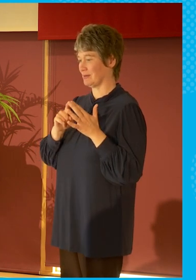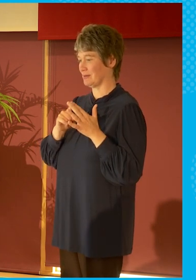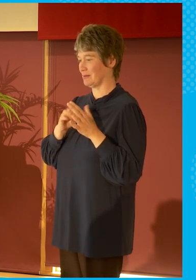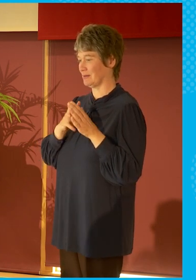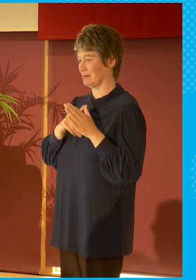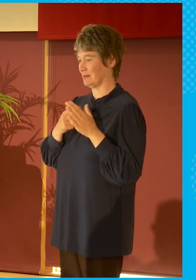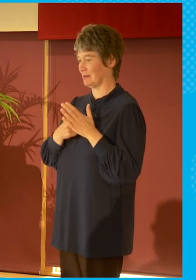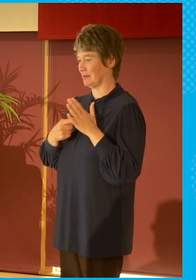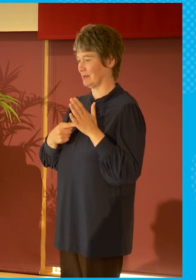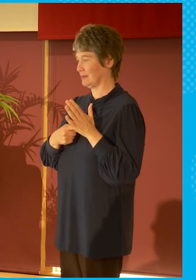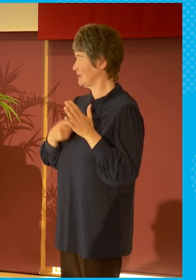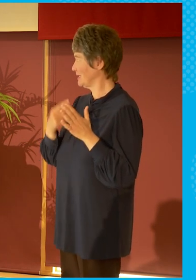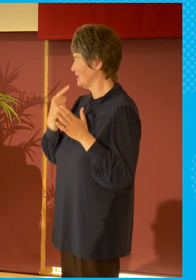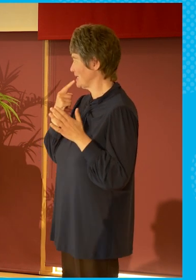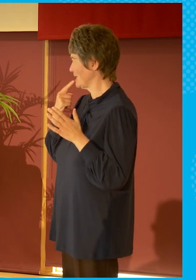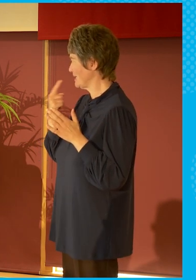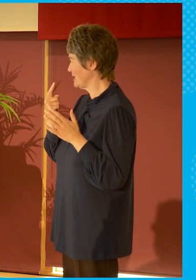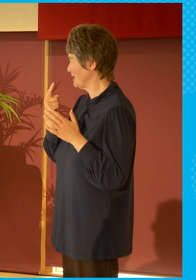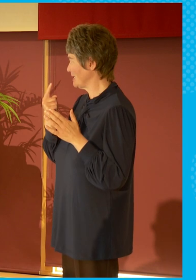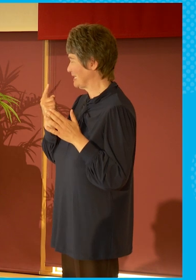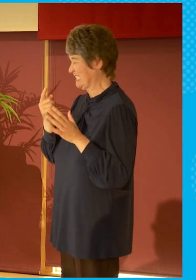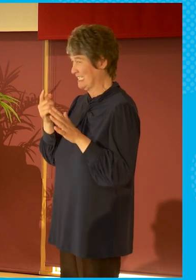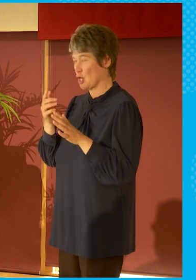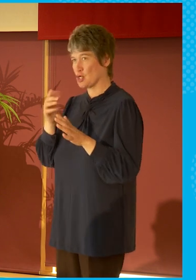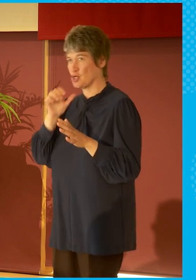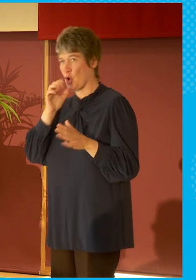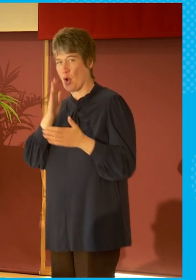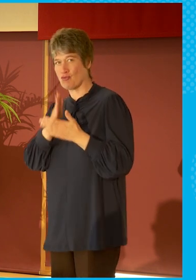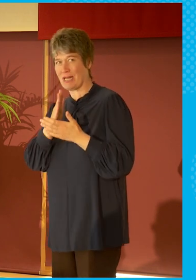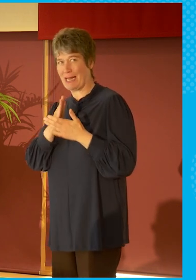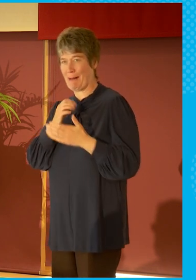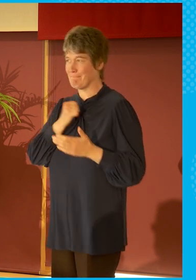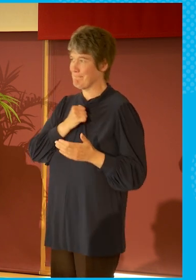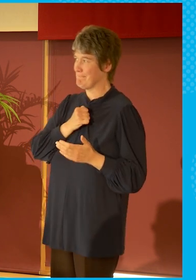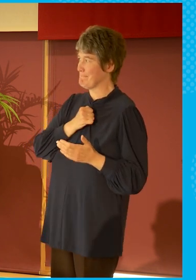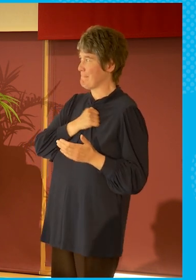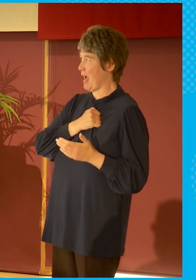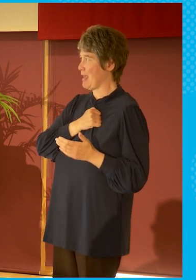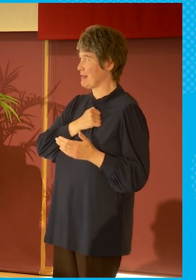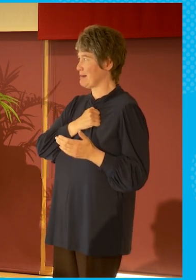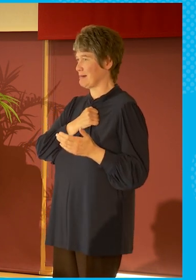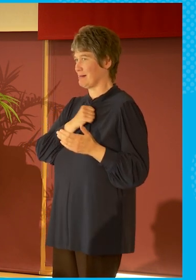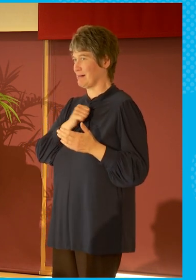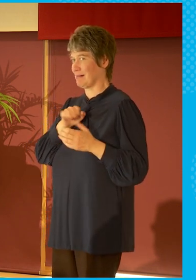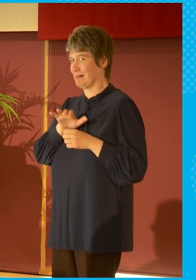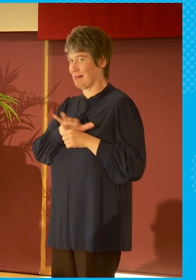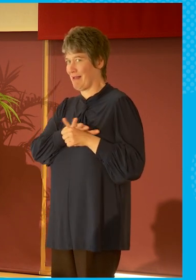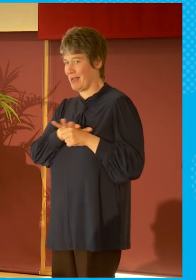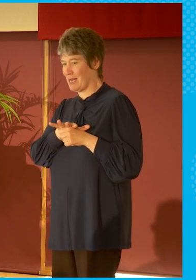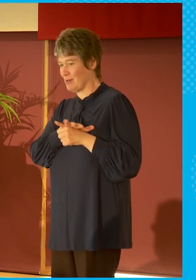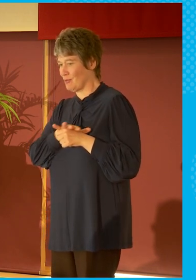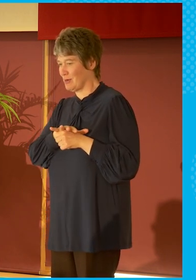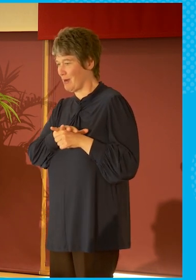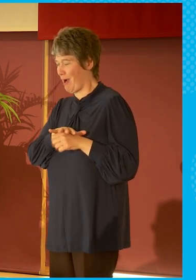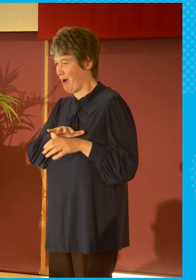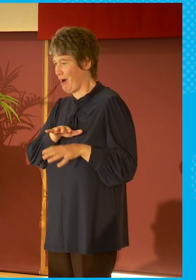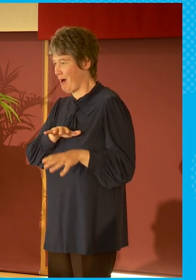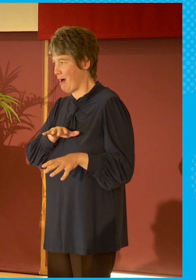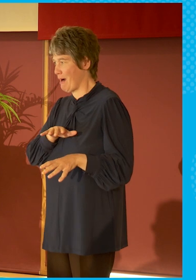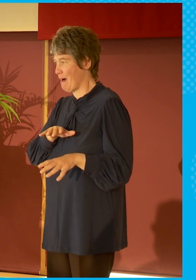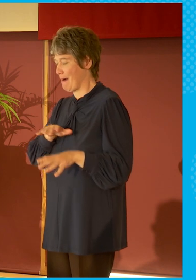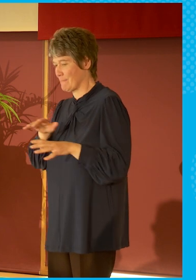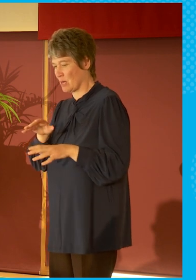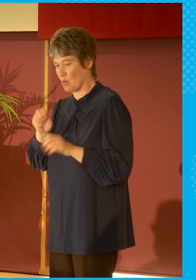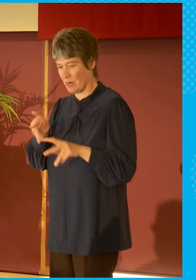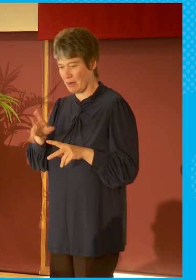That is not, that is not my space. I think what you're saying, I think what you're saying is, you know, you've got mainstream news